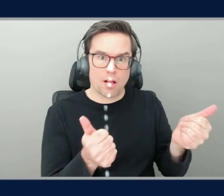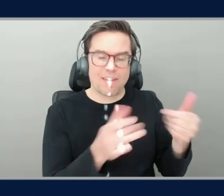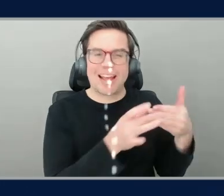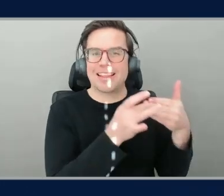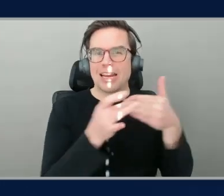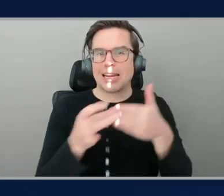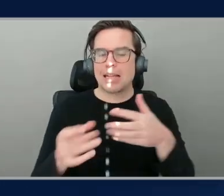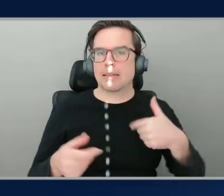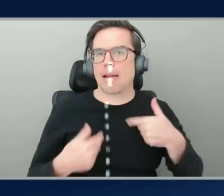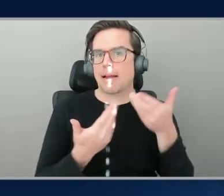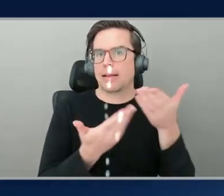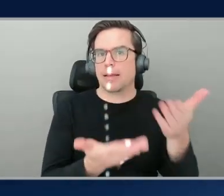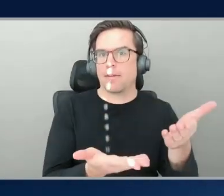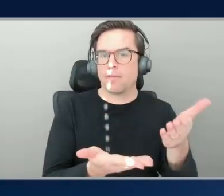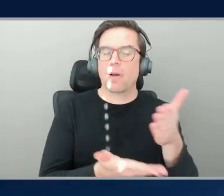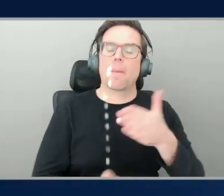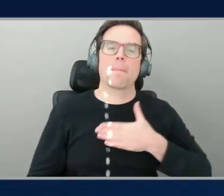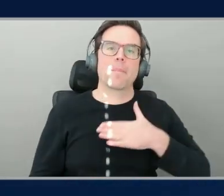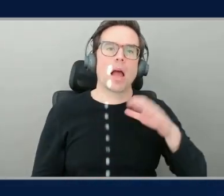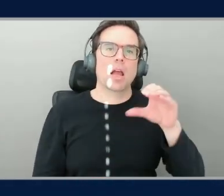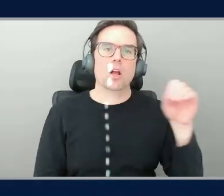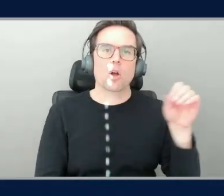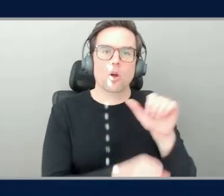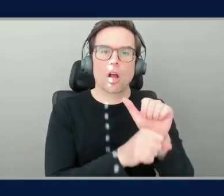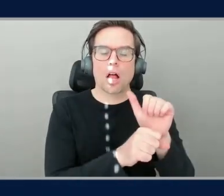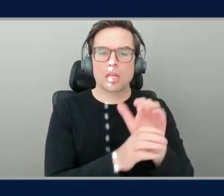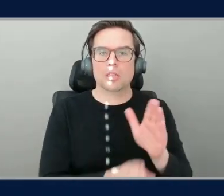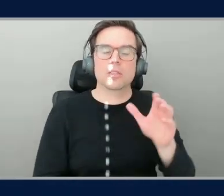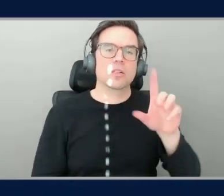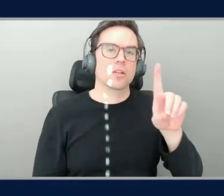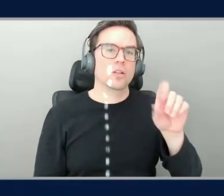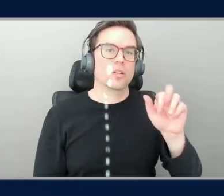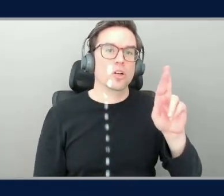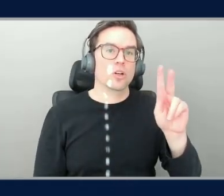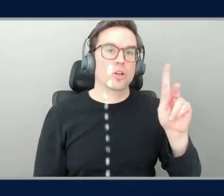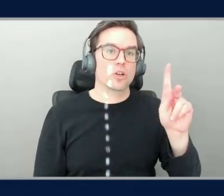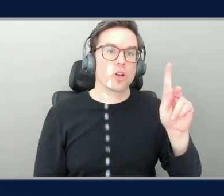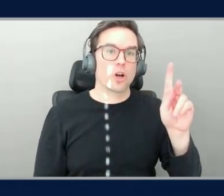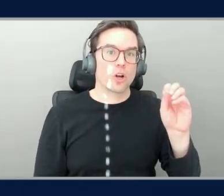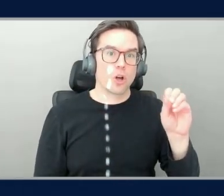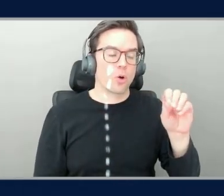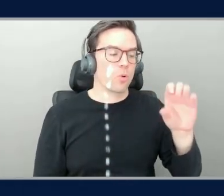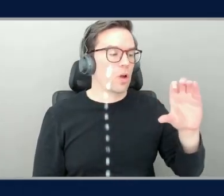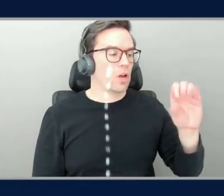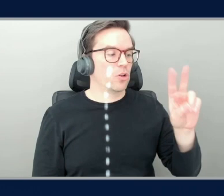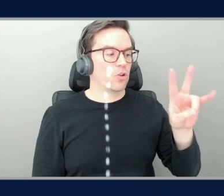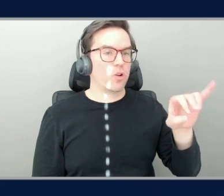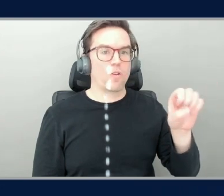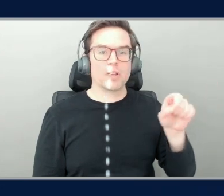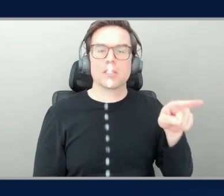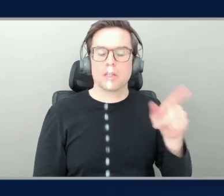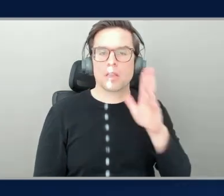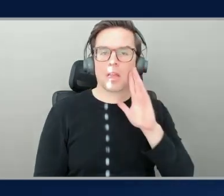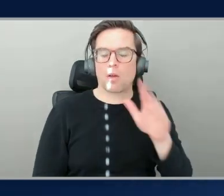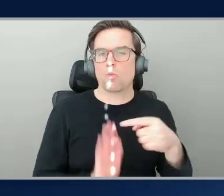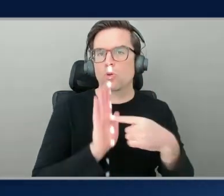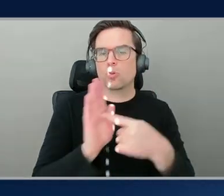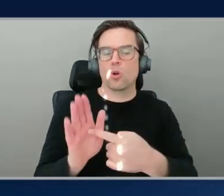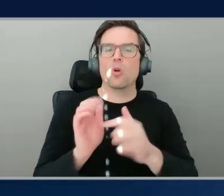Darko and Kobus, they're going to go really in-depth on prompt engineering, showing you how to write prompts that actually reflect your requirements.